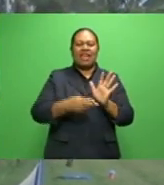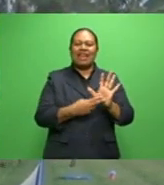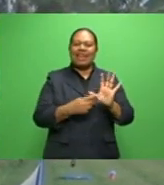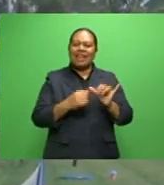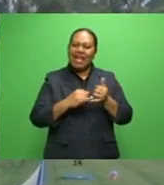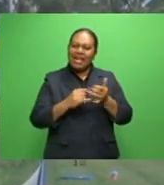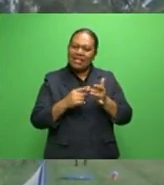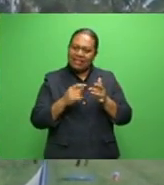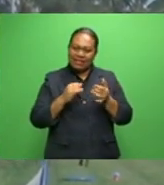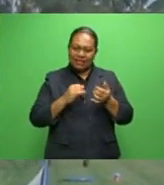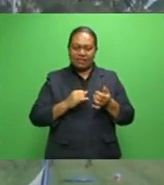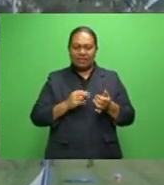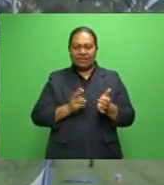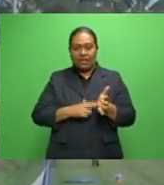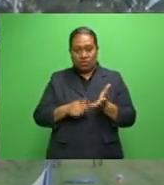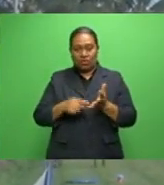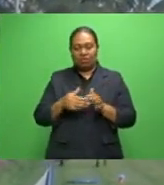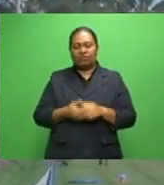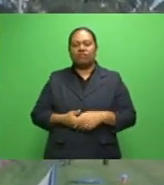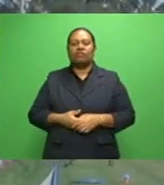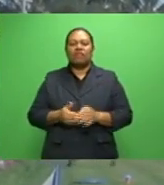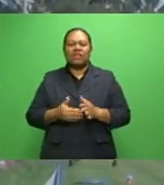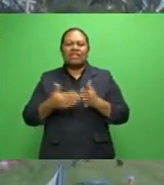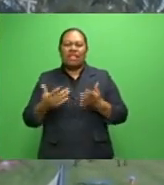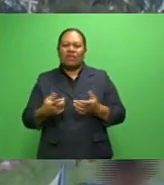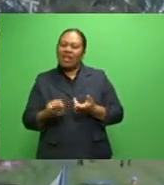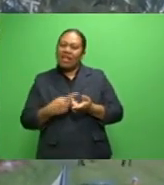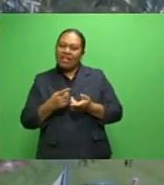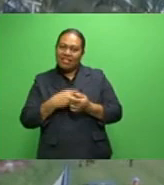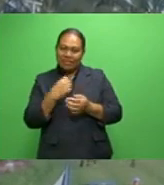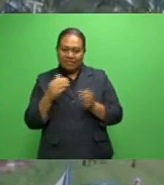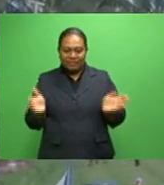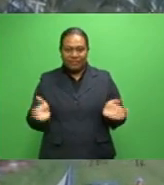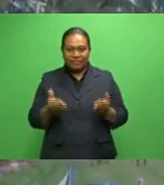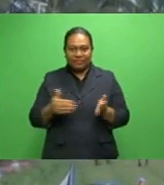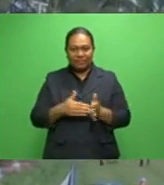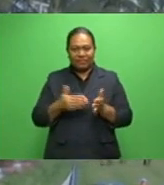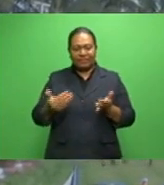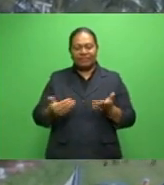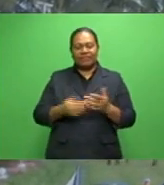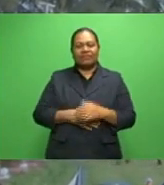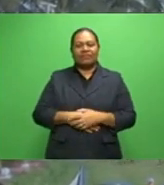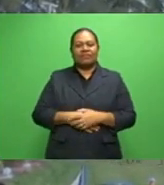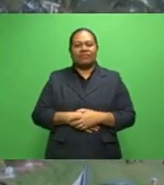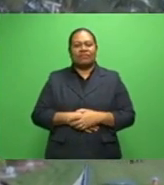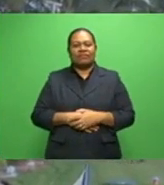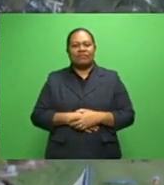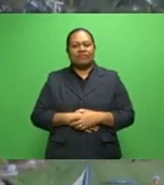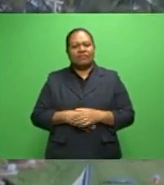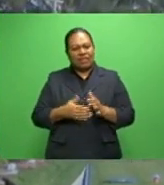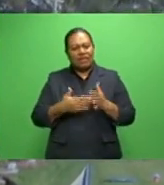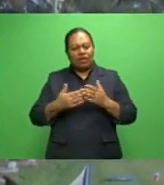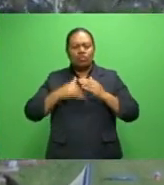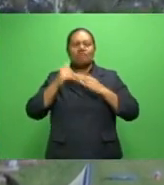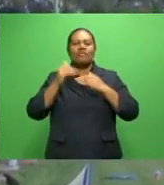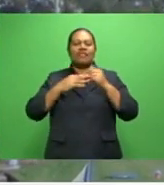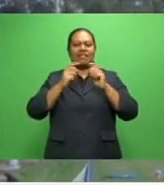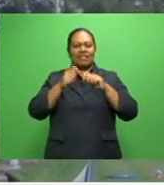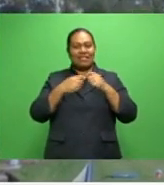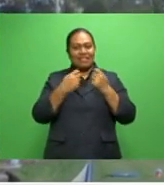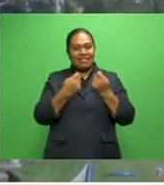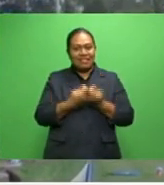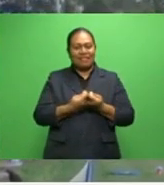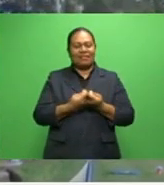So they've won the remaining league after that, and they've built a team in